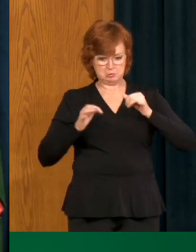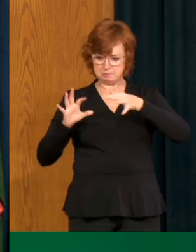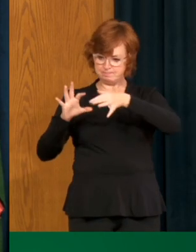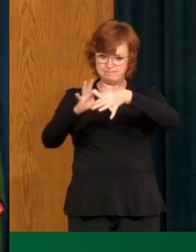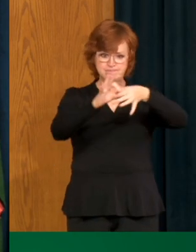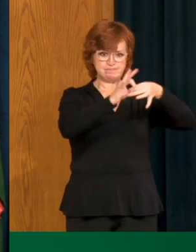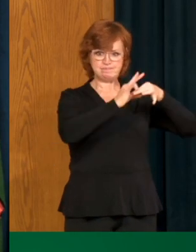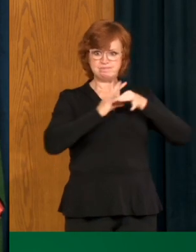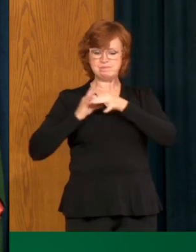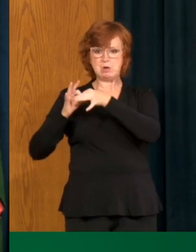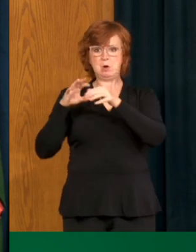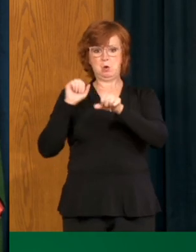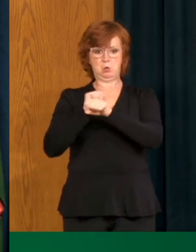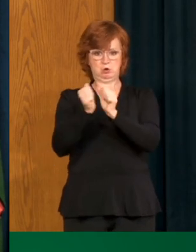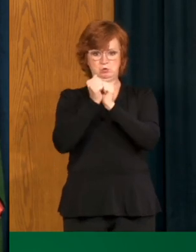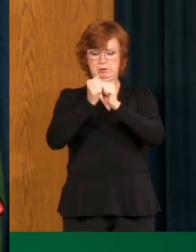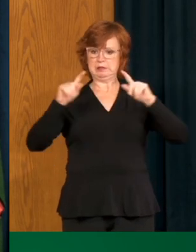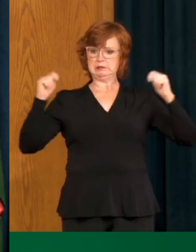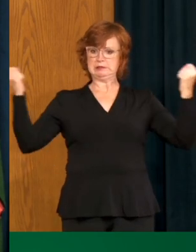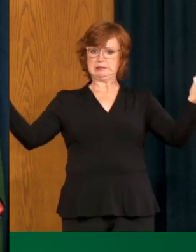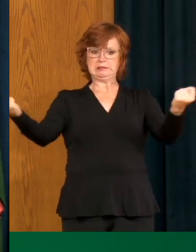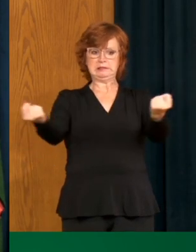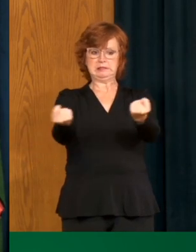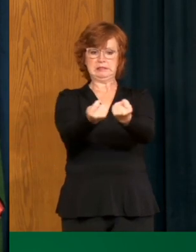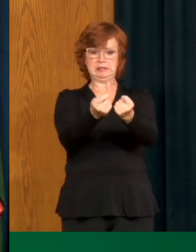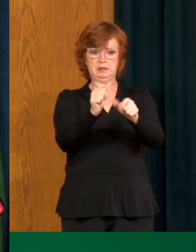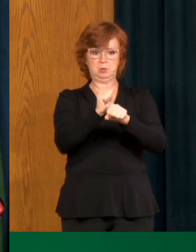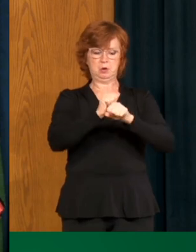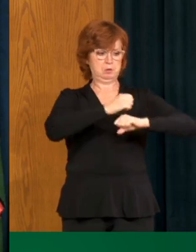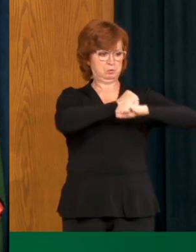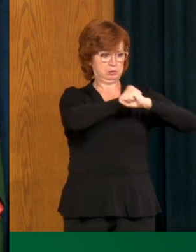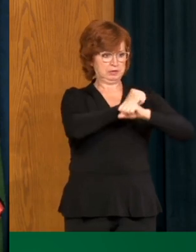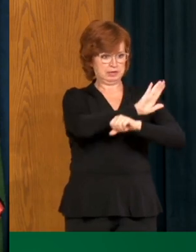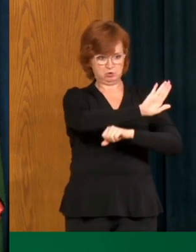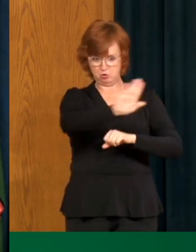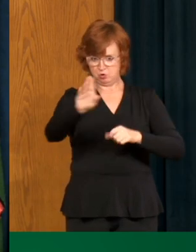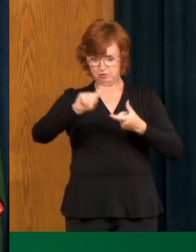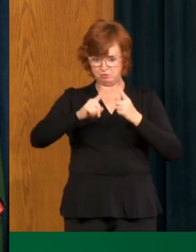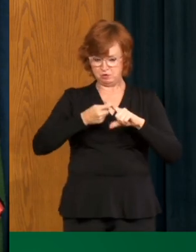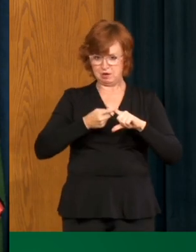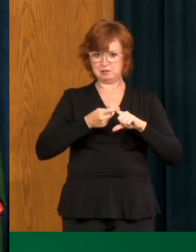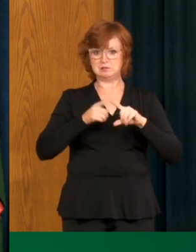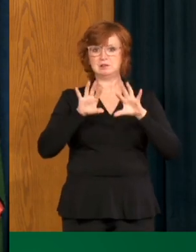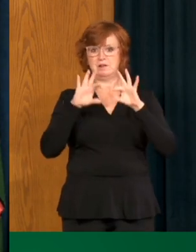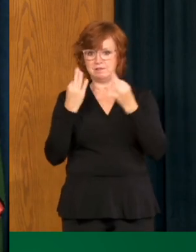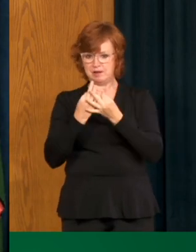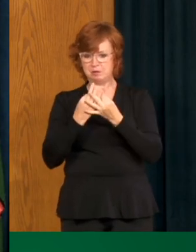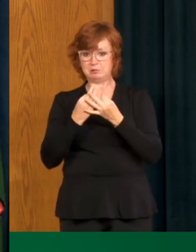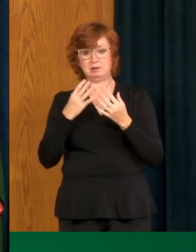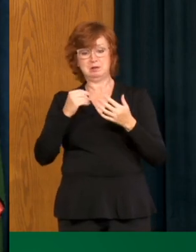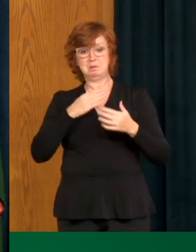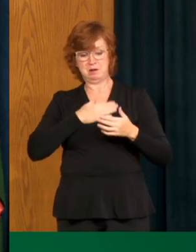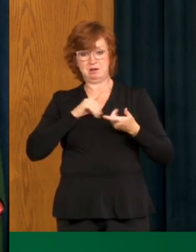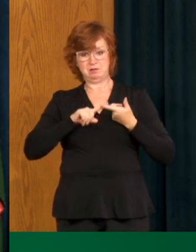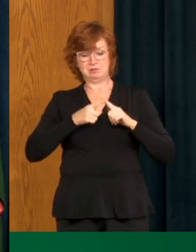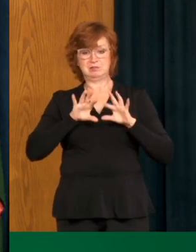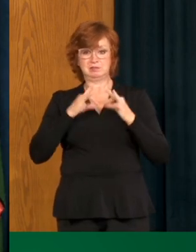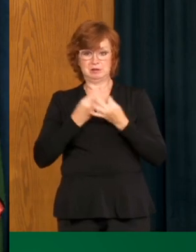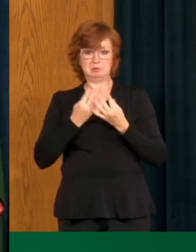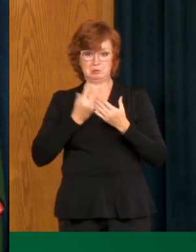how we will protect your friends, your family, as well as ours. And this is how we will save lives.